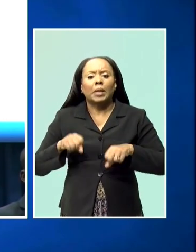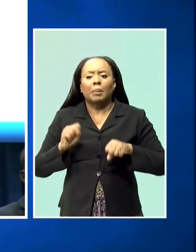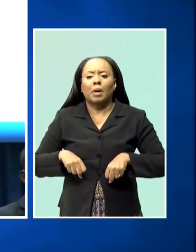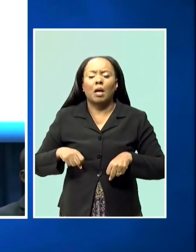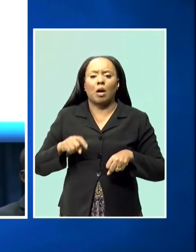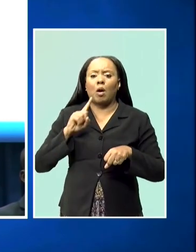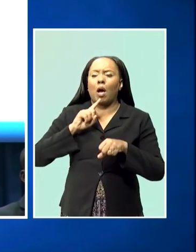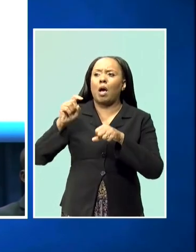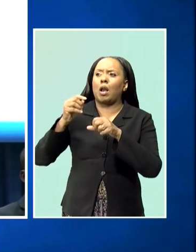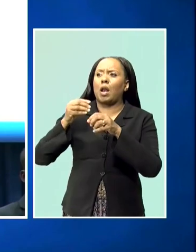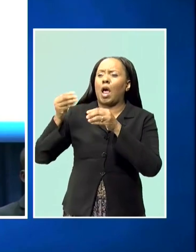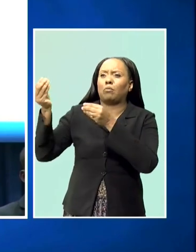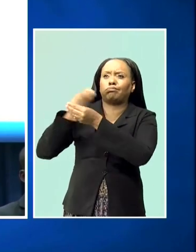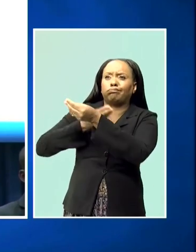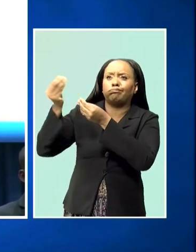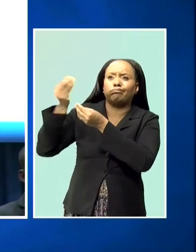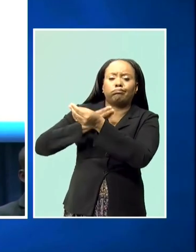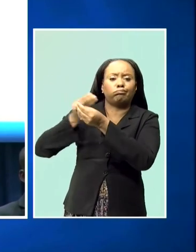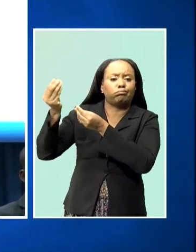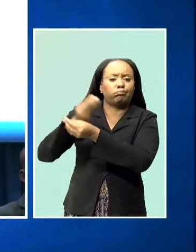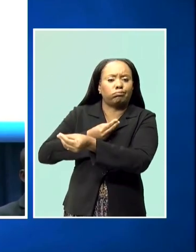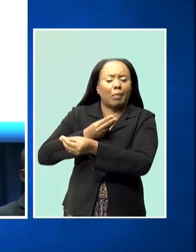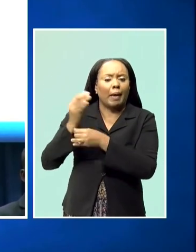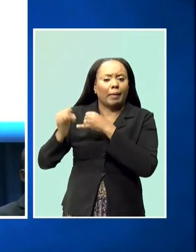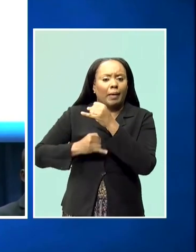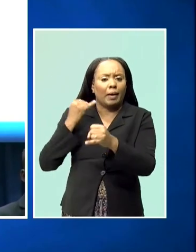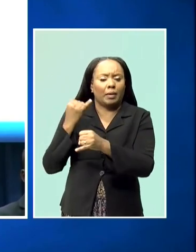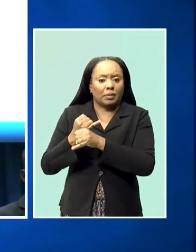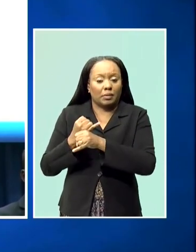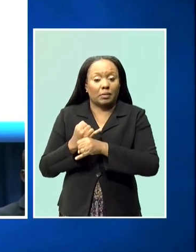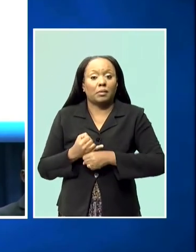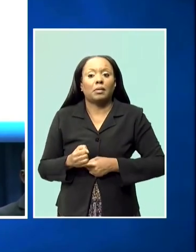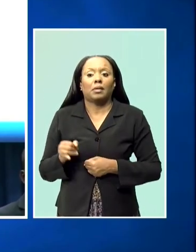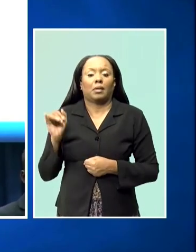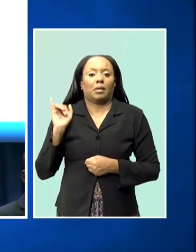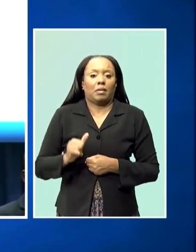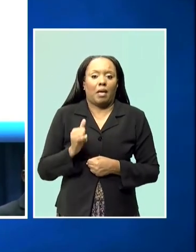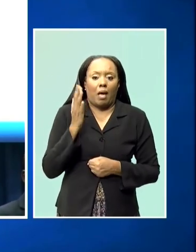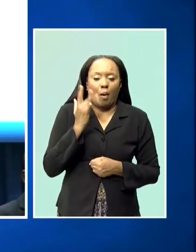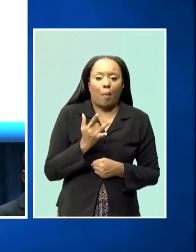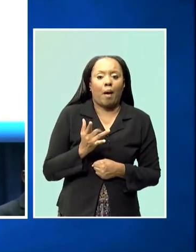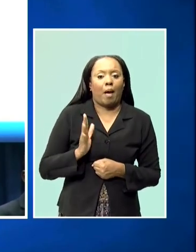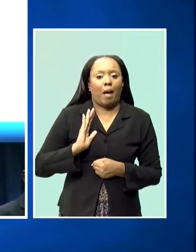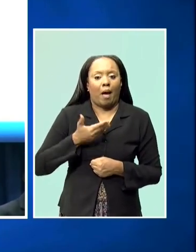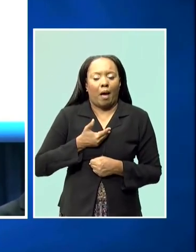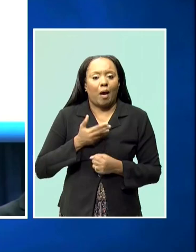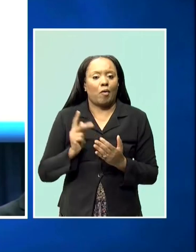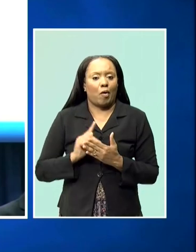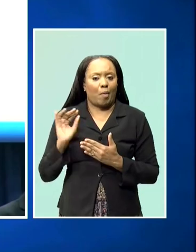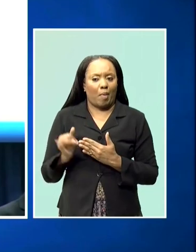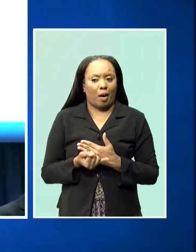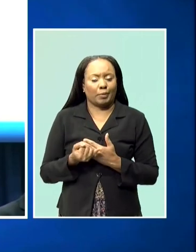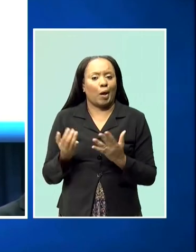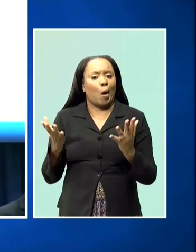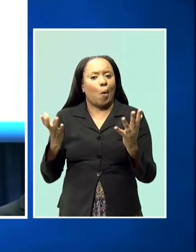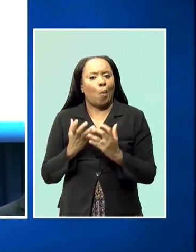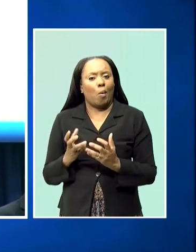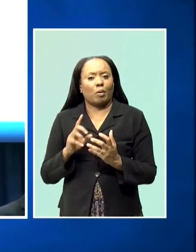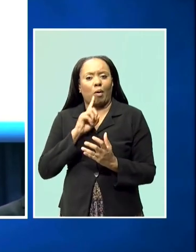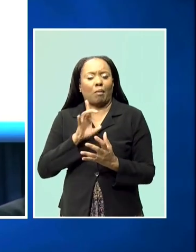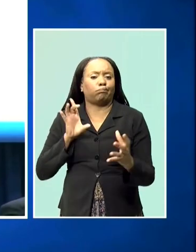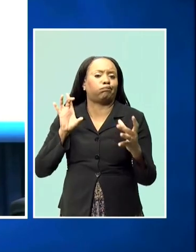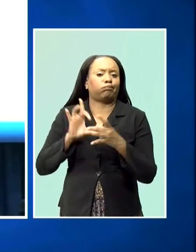market help to inform the mandate of the Barbados Energy Local Content Development Project. However,